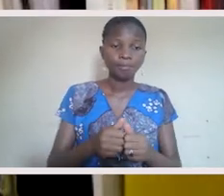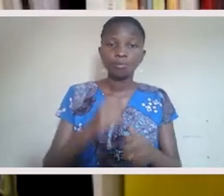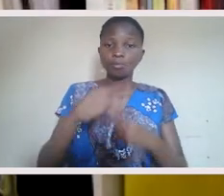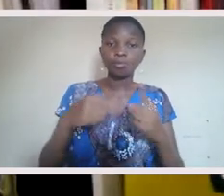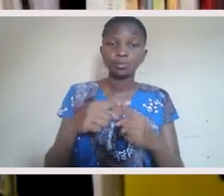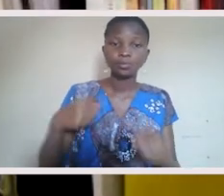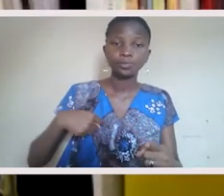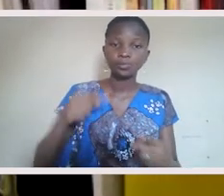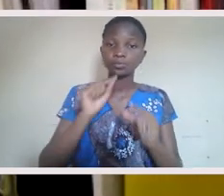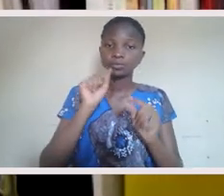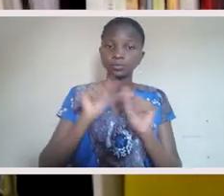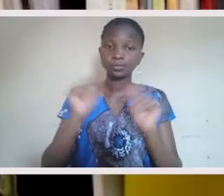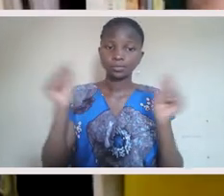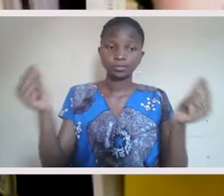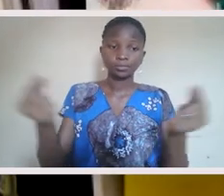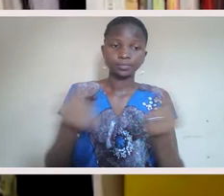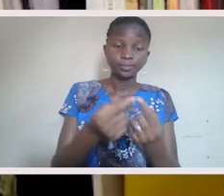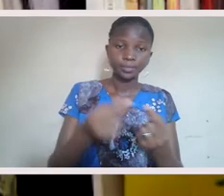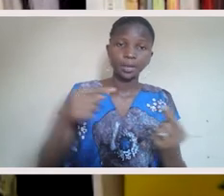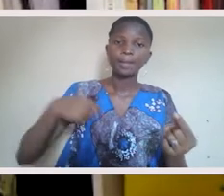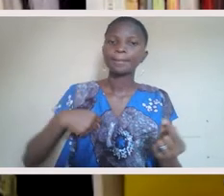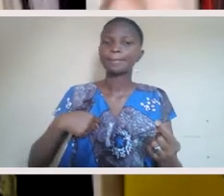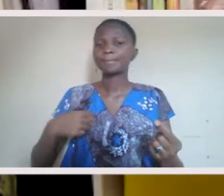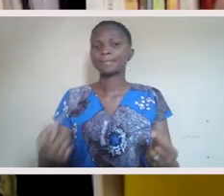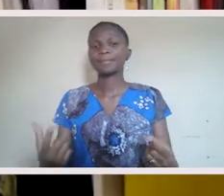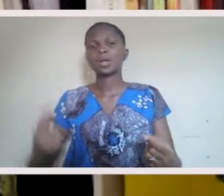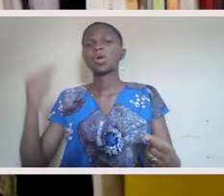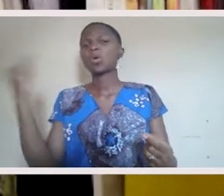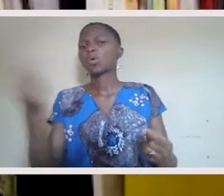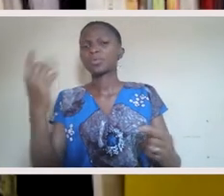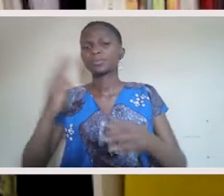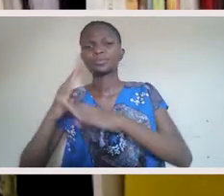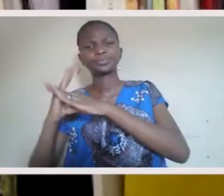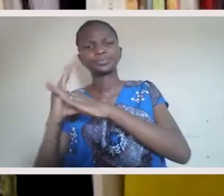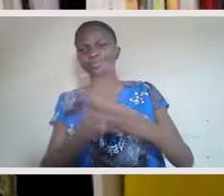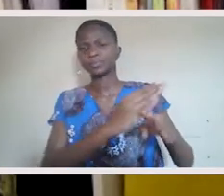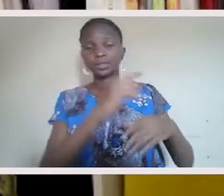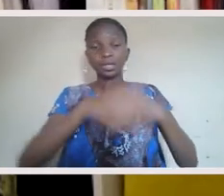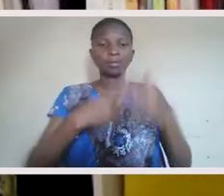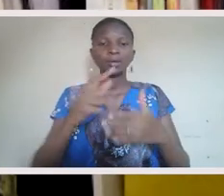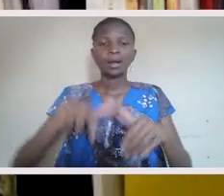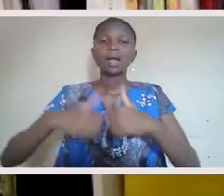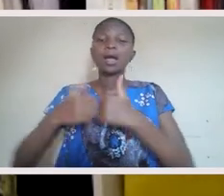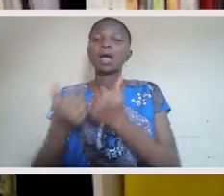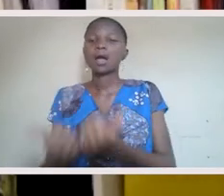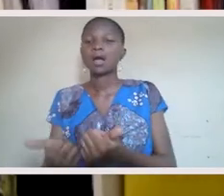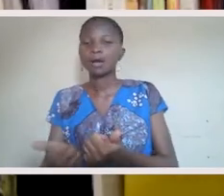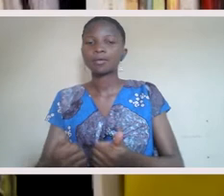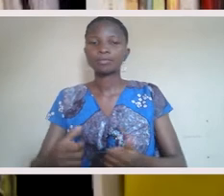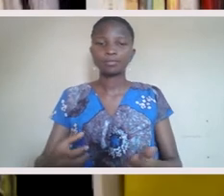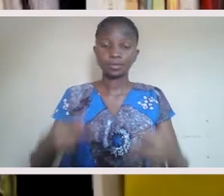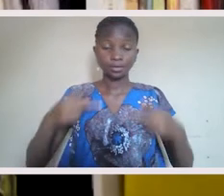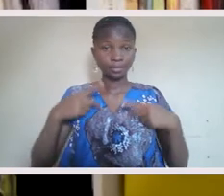to say, for the most part, whenever I've done caucusing, or whenever I'm in groups, I'm fiercely protective around how much